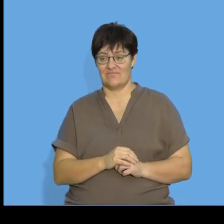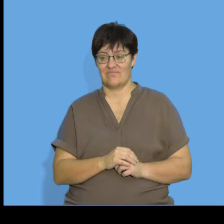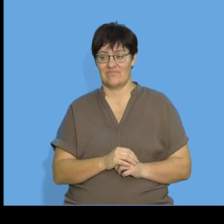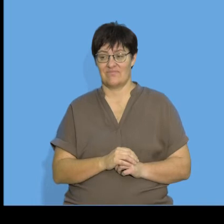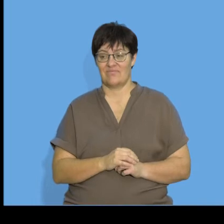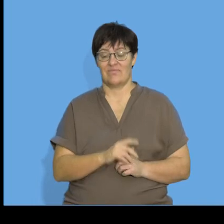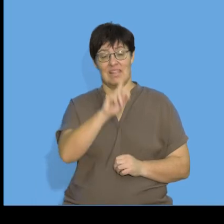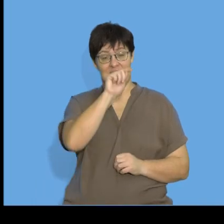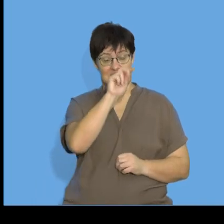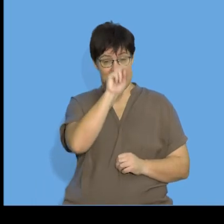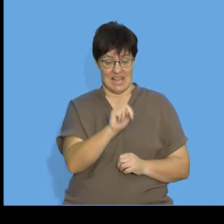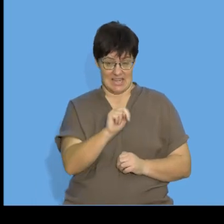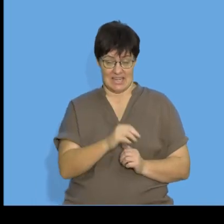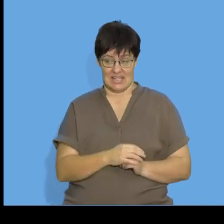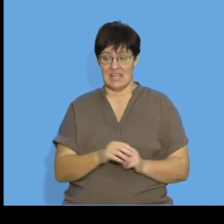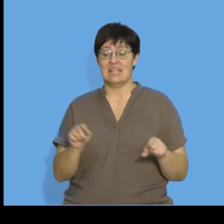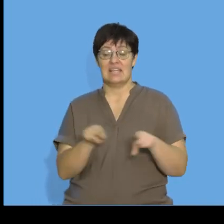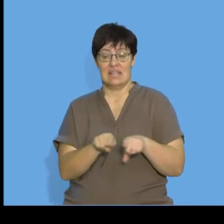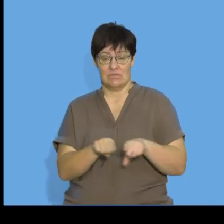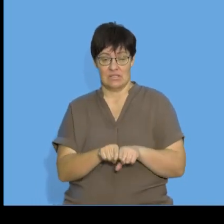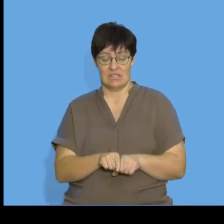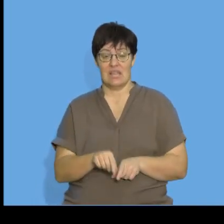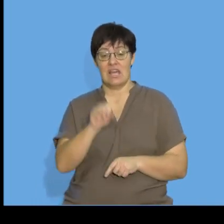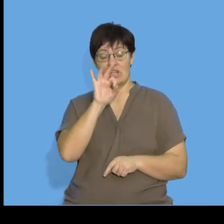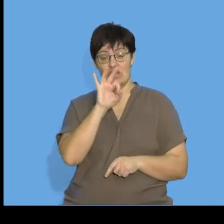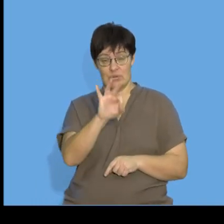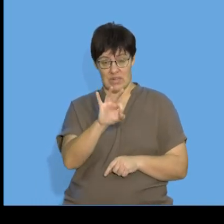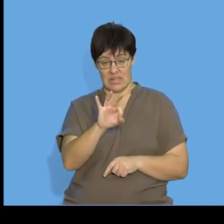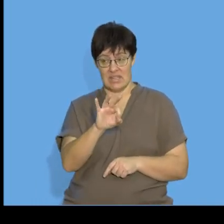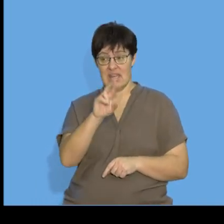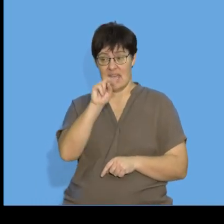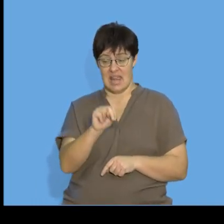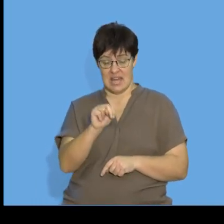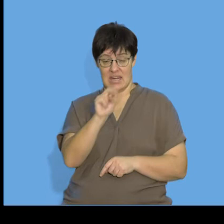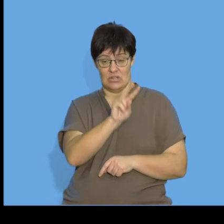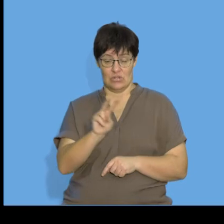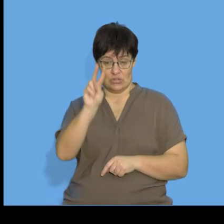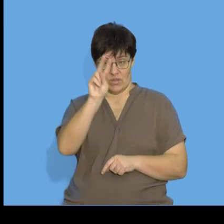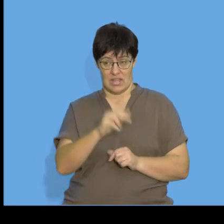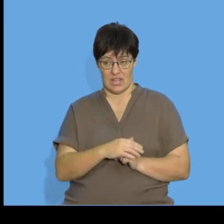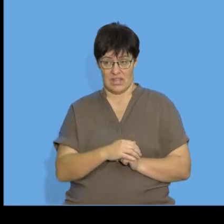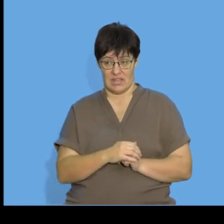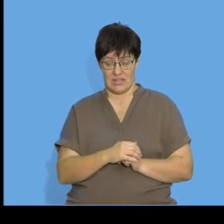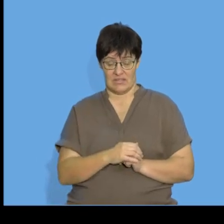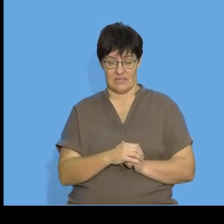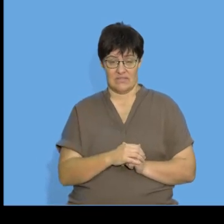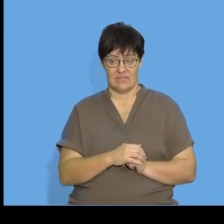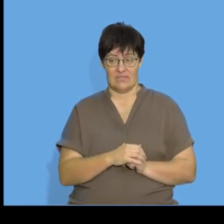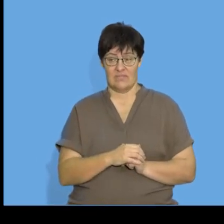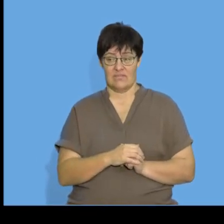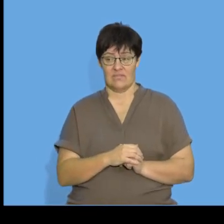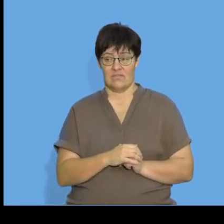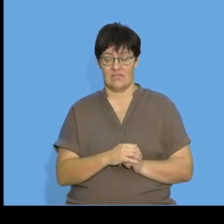it's going to be t n is equal to 3 n squared because that's my a value